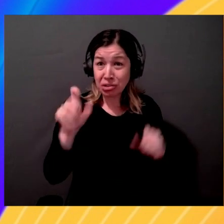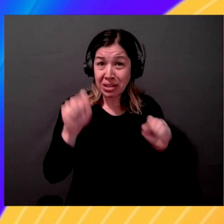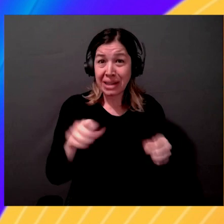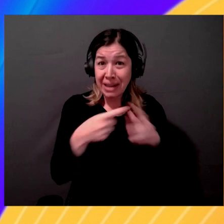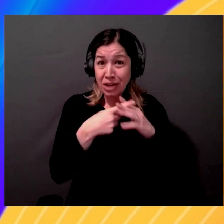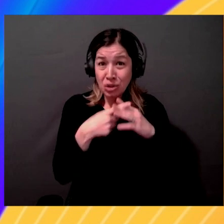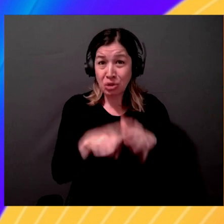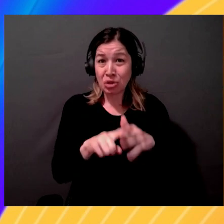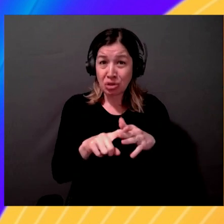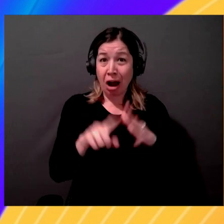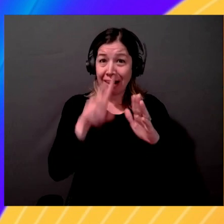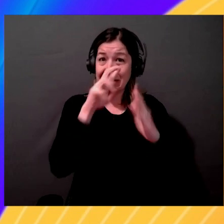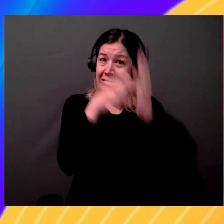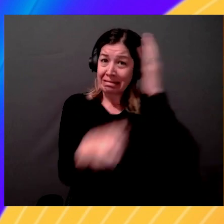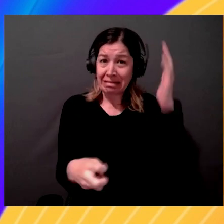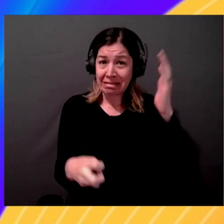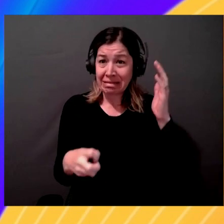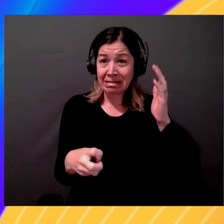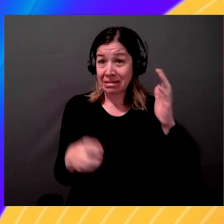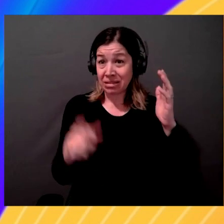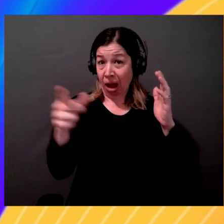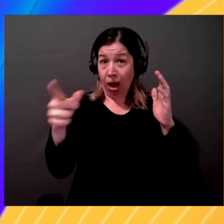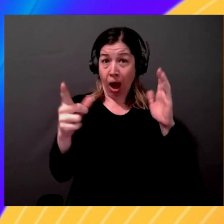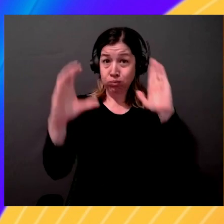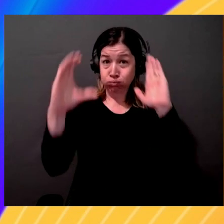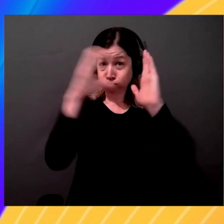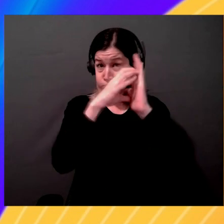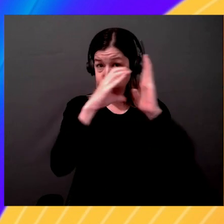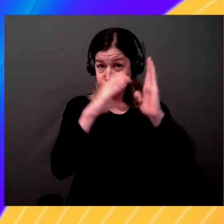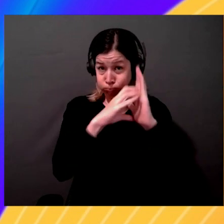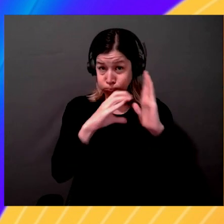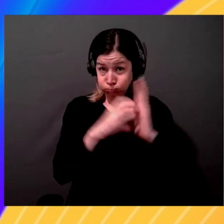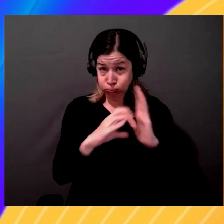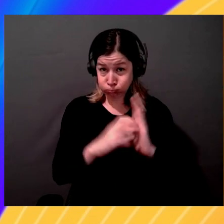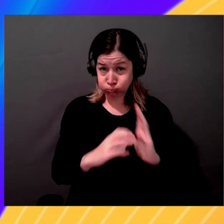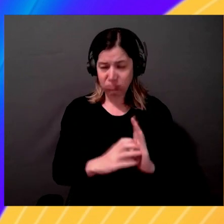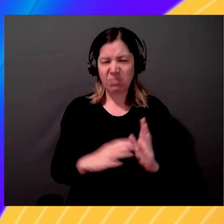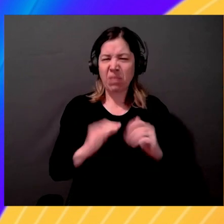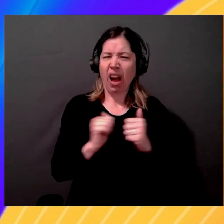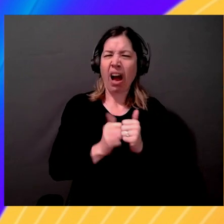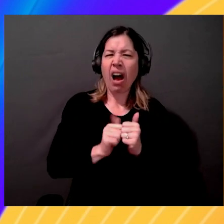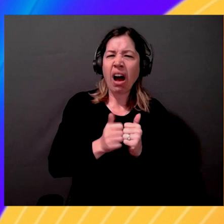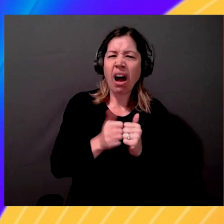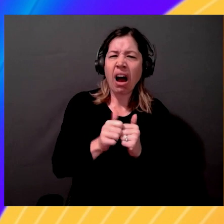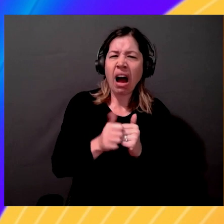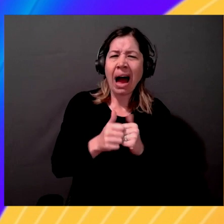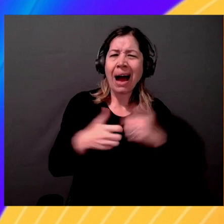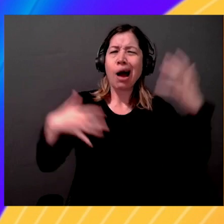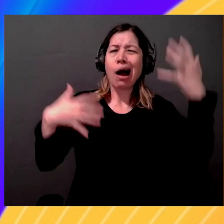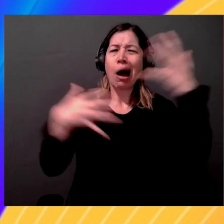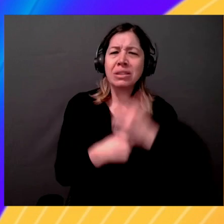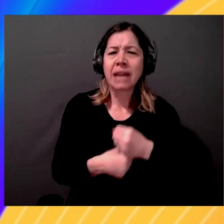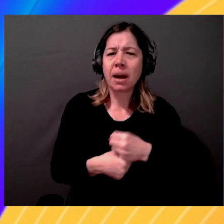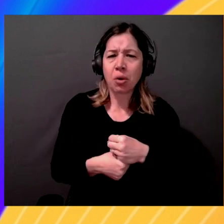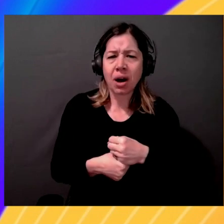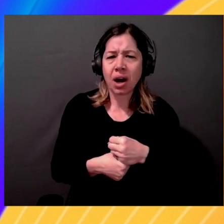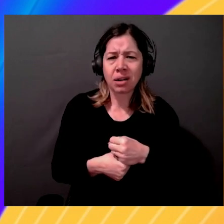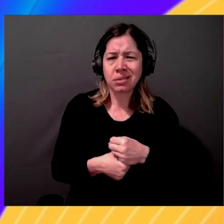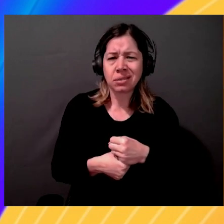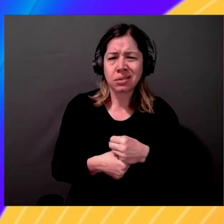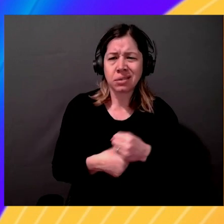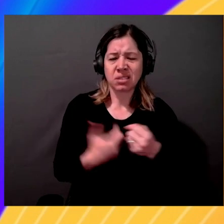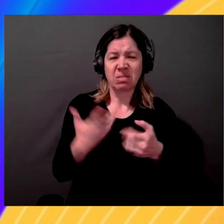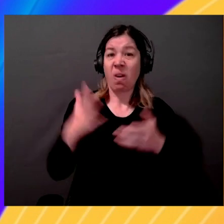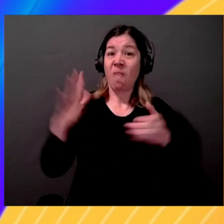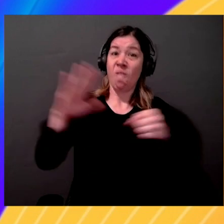showing is how did it arrive at that summarization? The full breakdown. Yeah, is like taking TLDR to a whole new level.